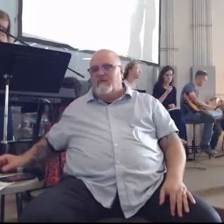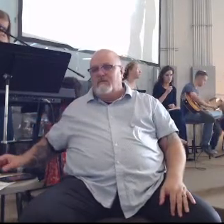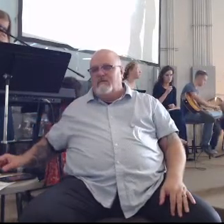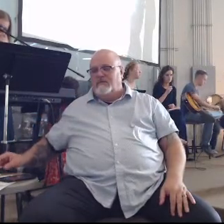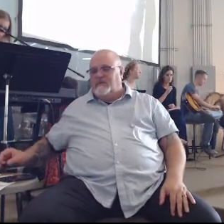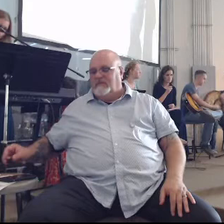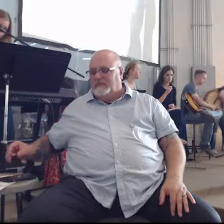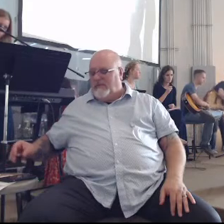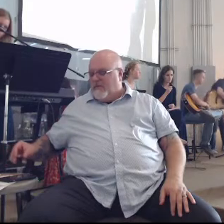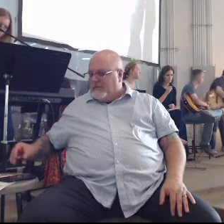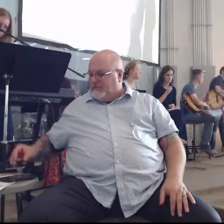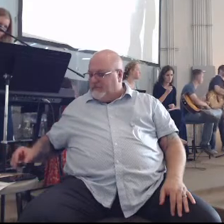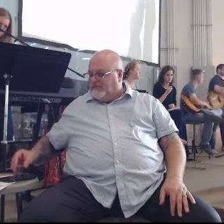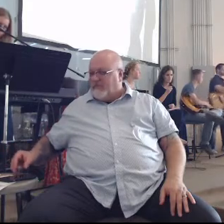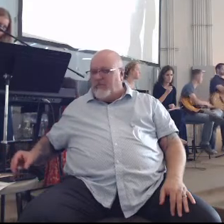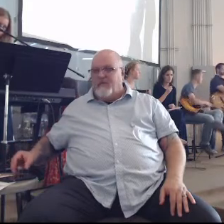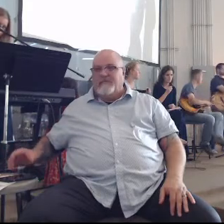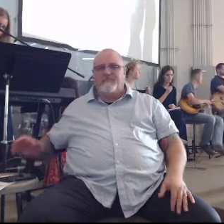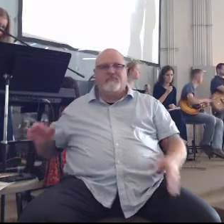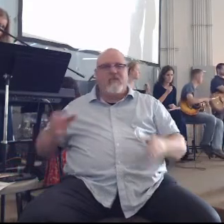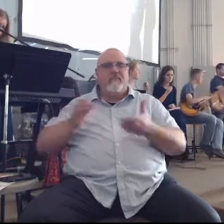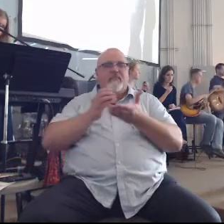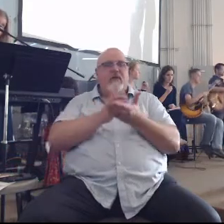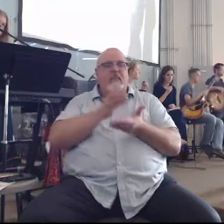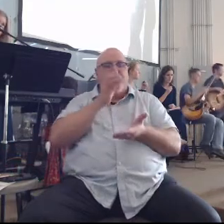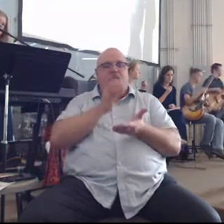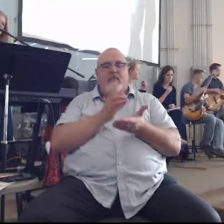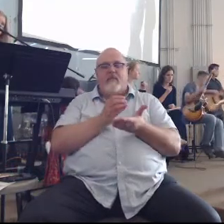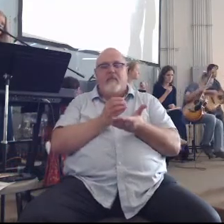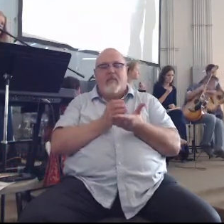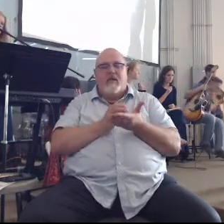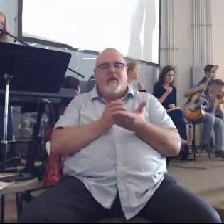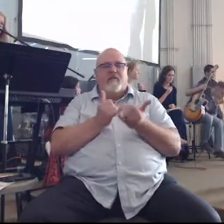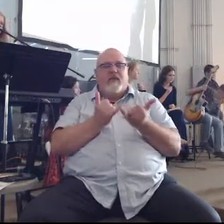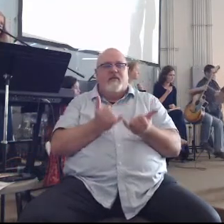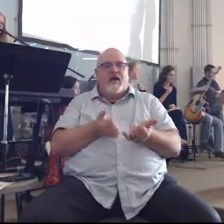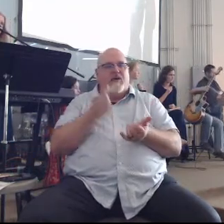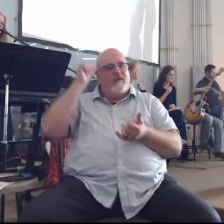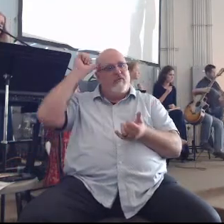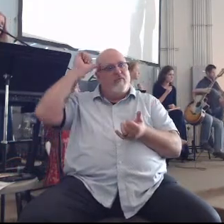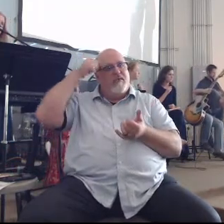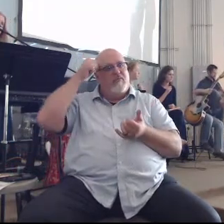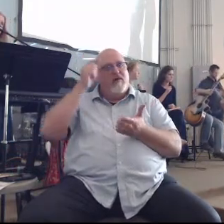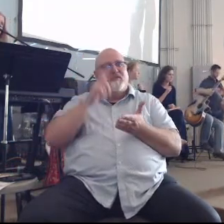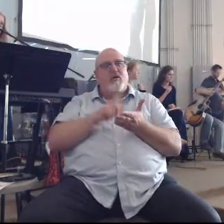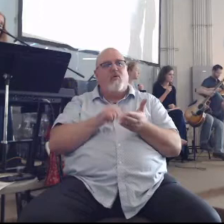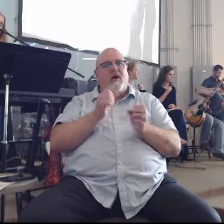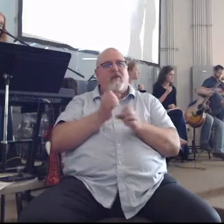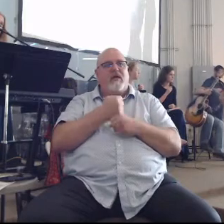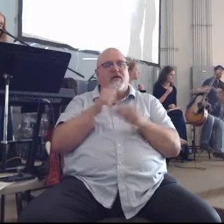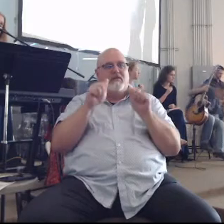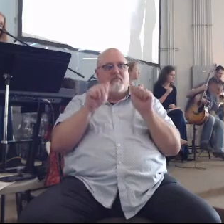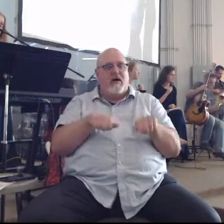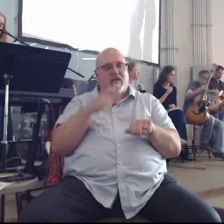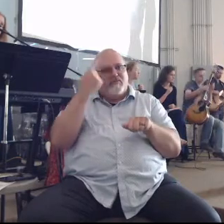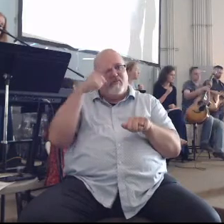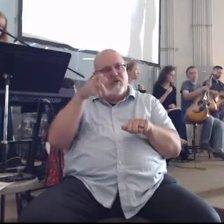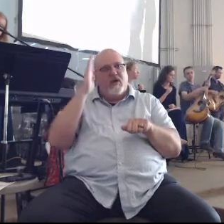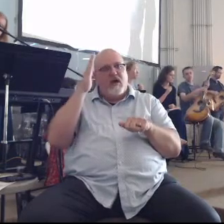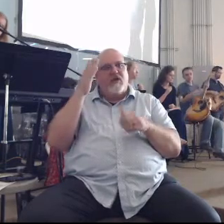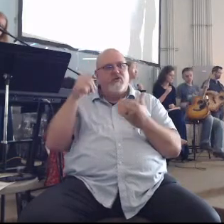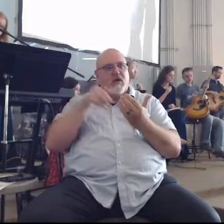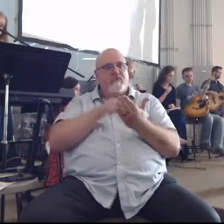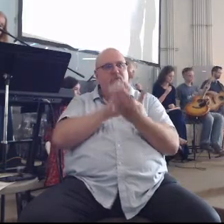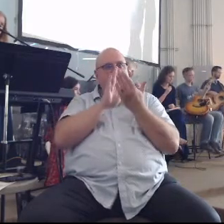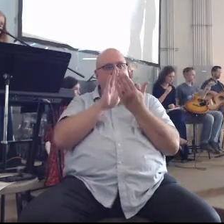and as we take the cup and we remember that what makes it possible for God to not only come near